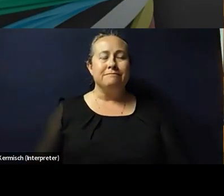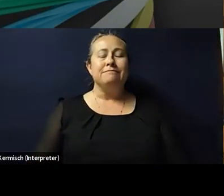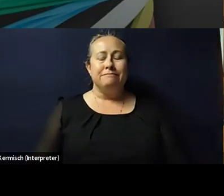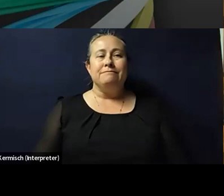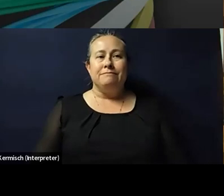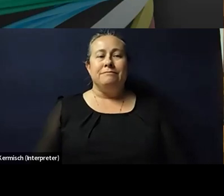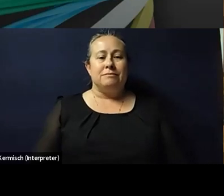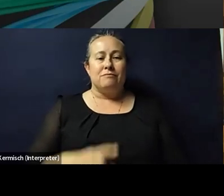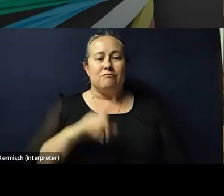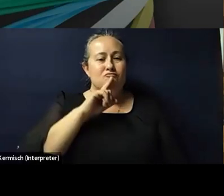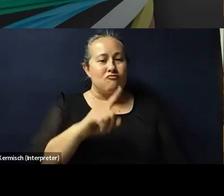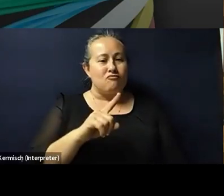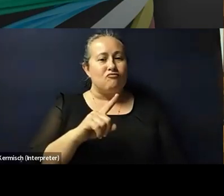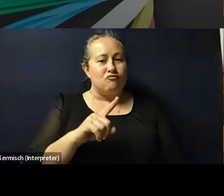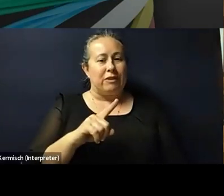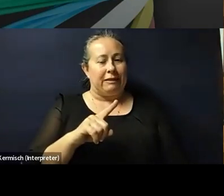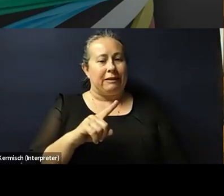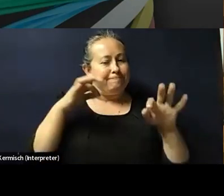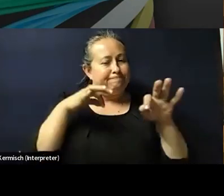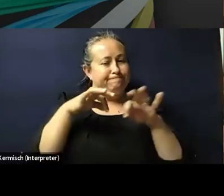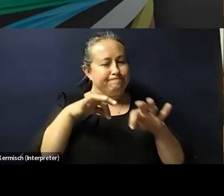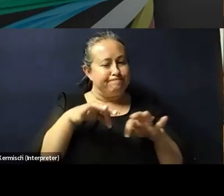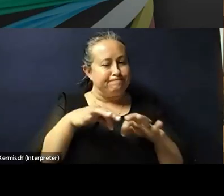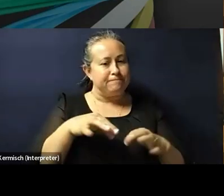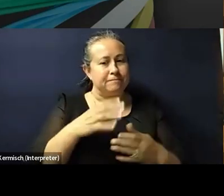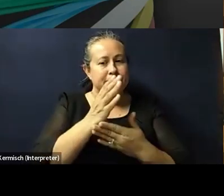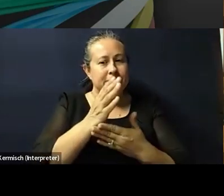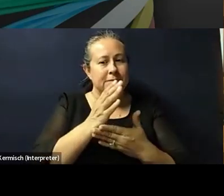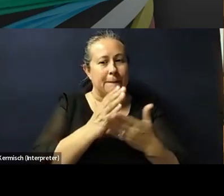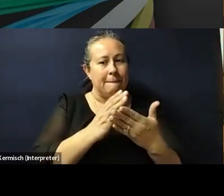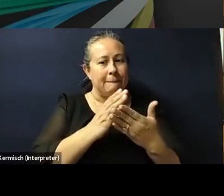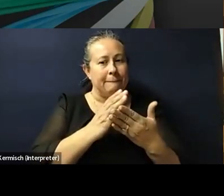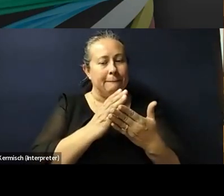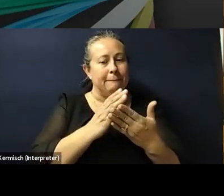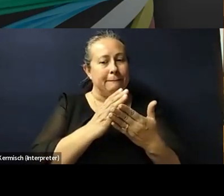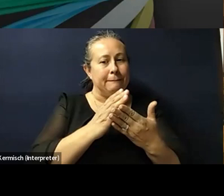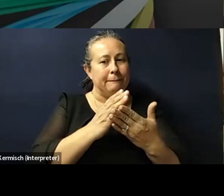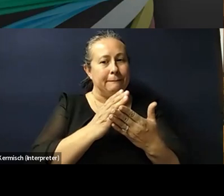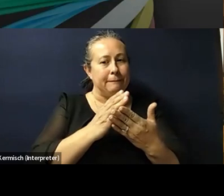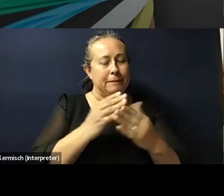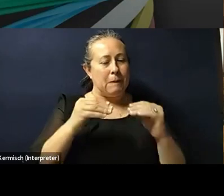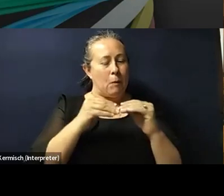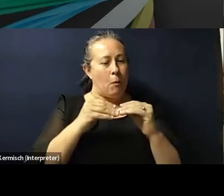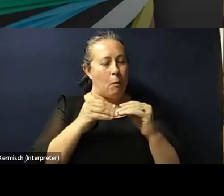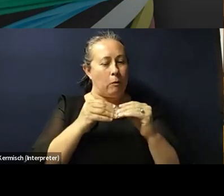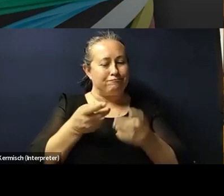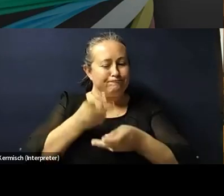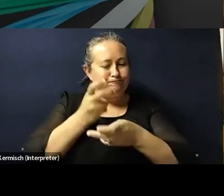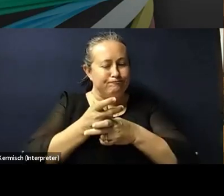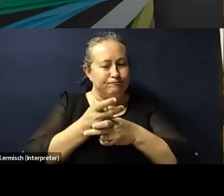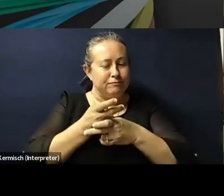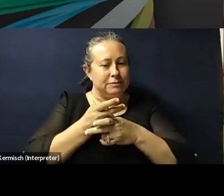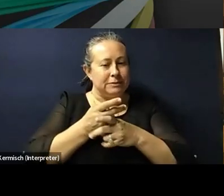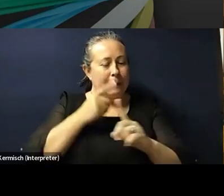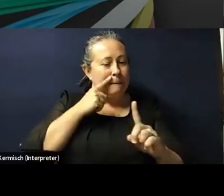sort of concretize some of the stickier points as it relates